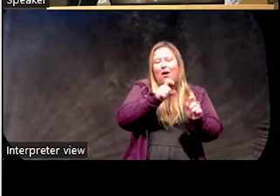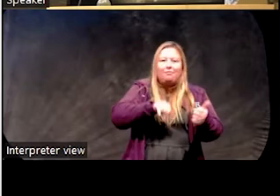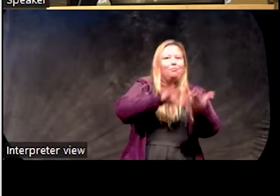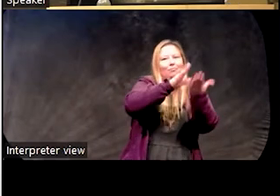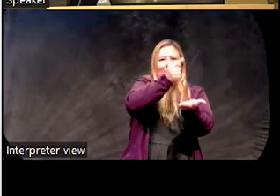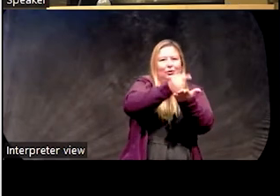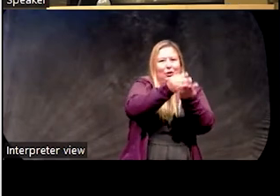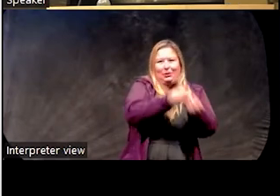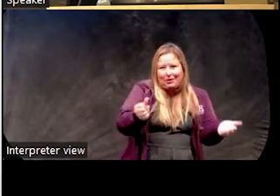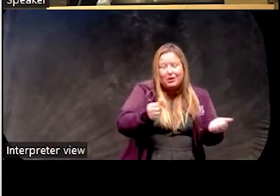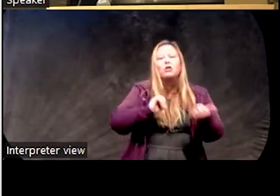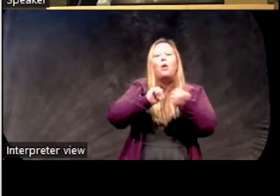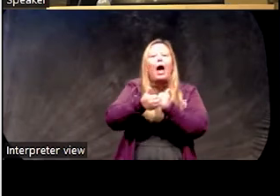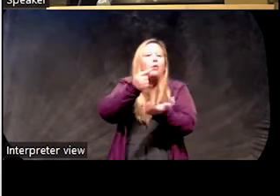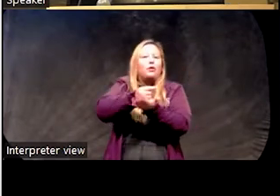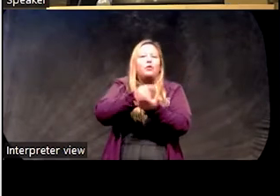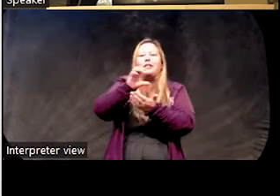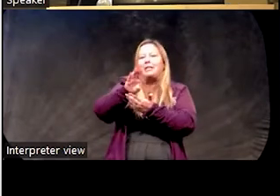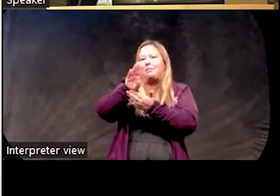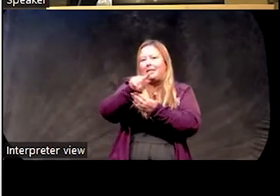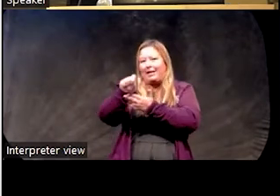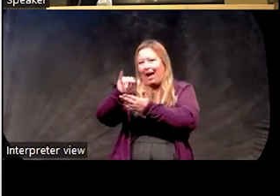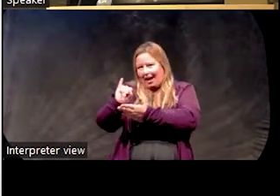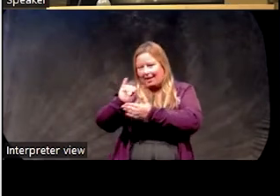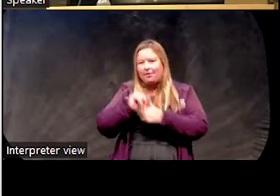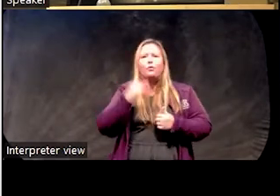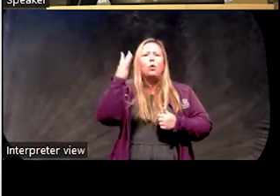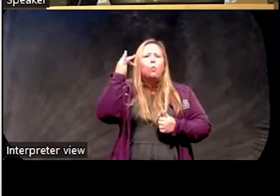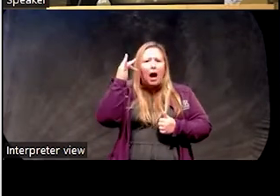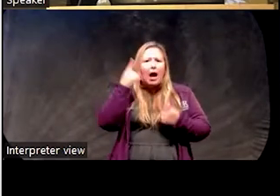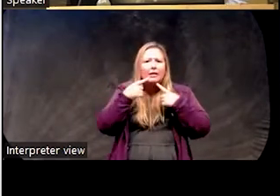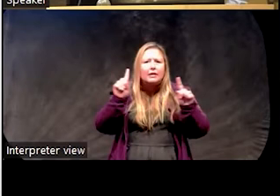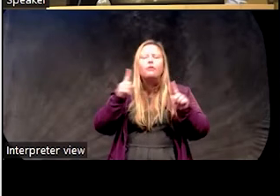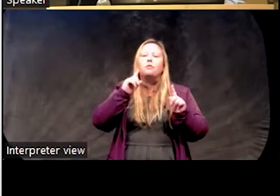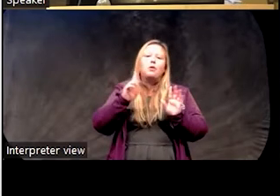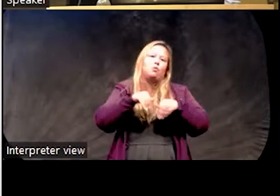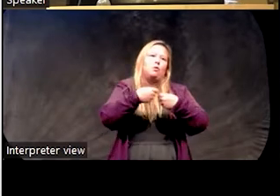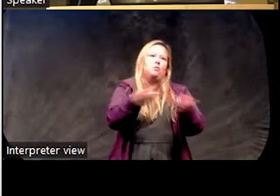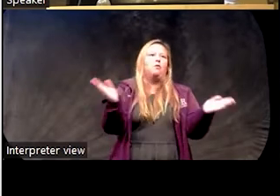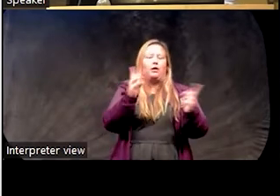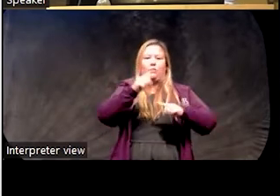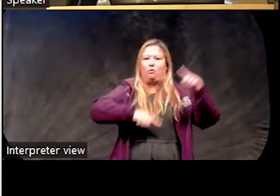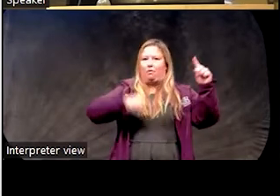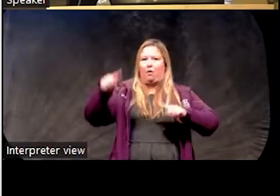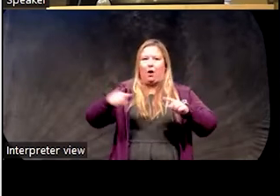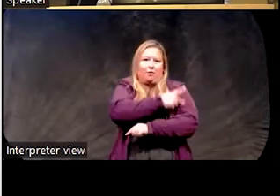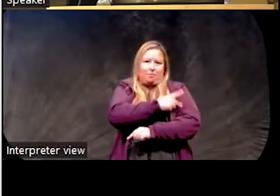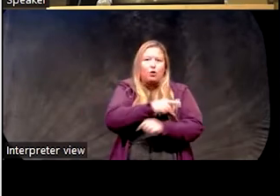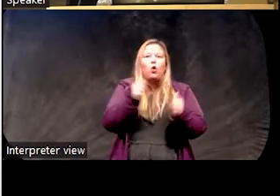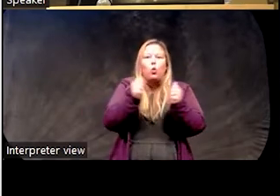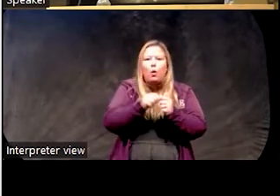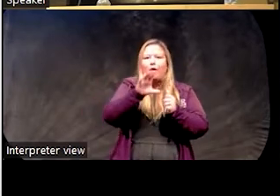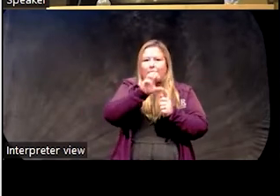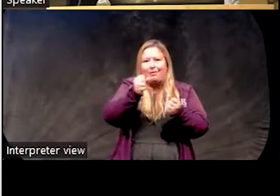So how to treat it? I said cognitive behavioral therapy. So why? Because it's been delivered to a variety of patients with these